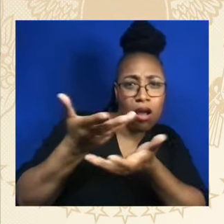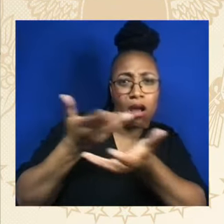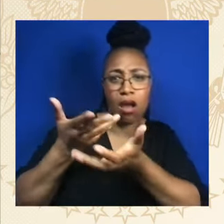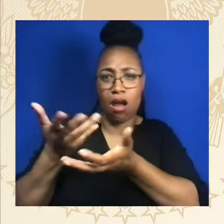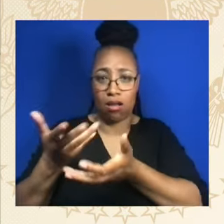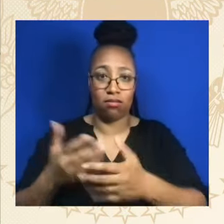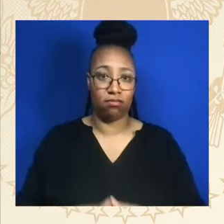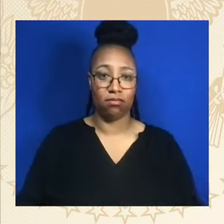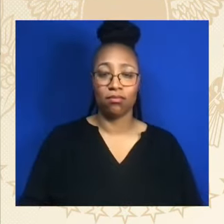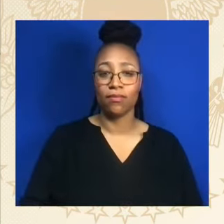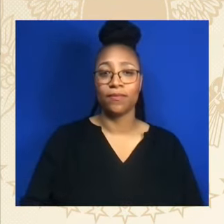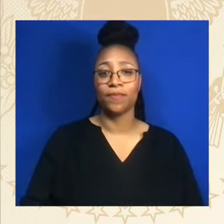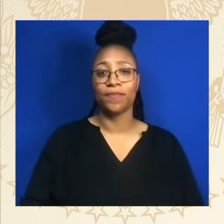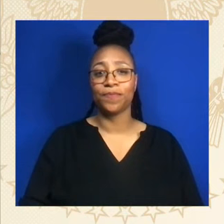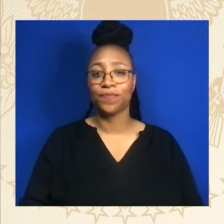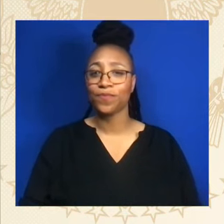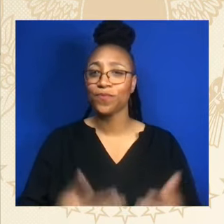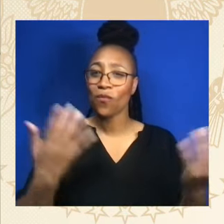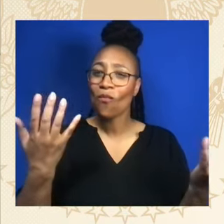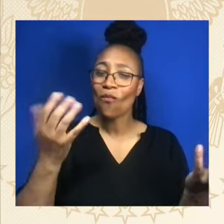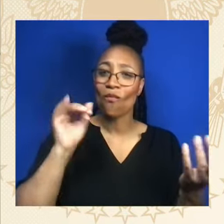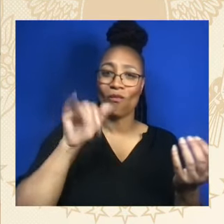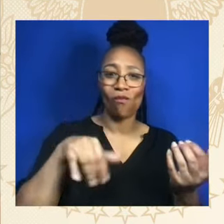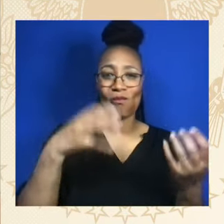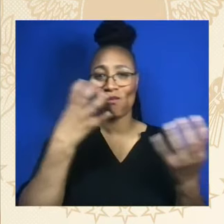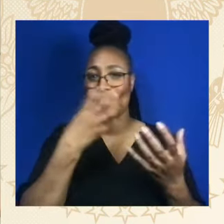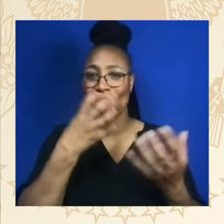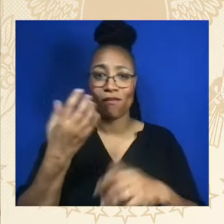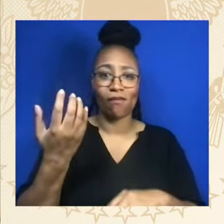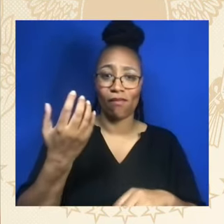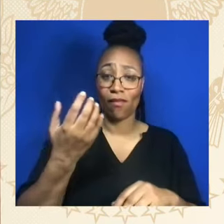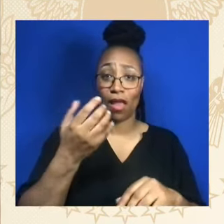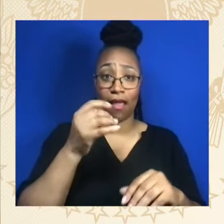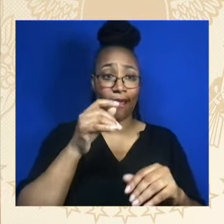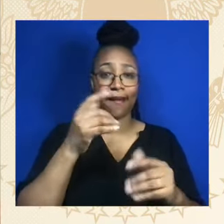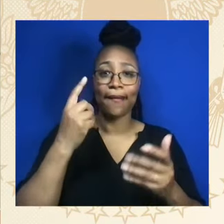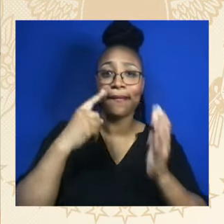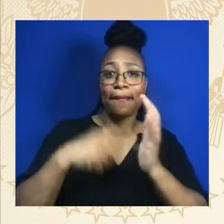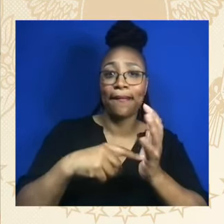1st, it's capped at $35 a month, period,